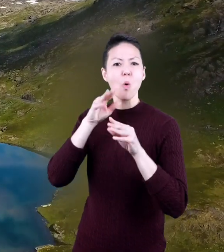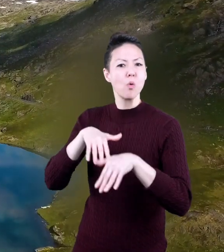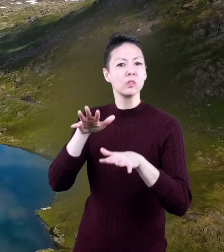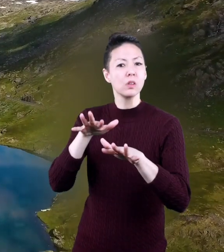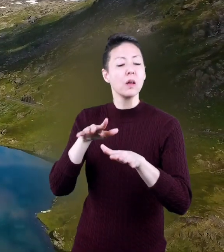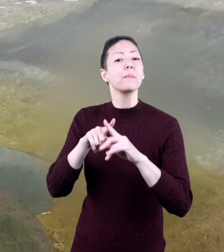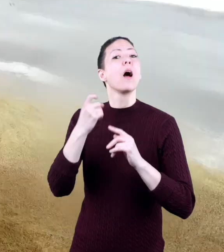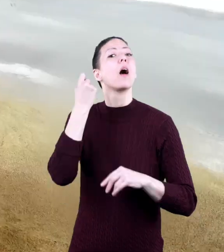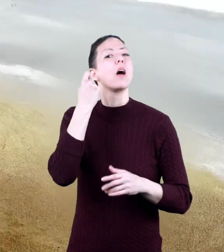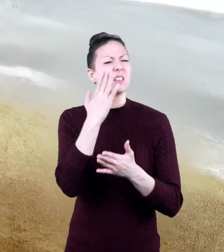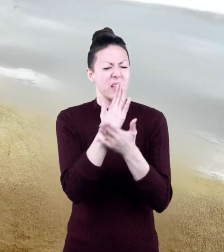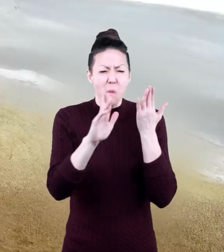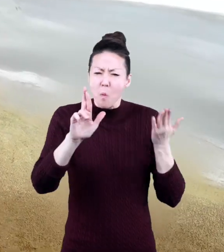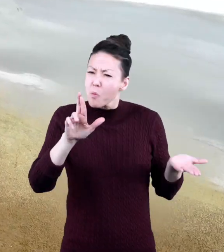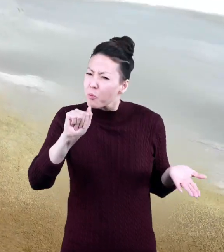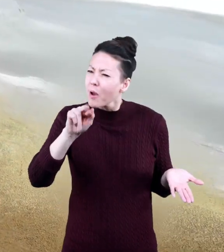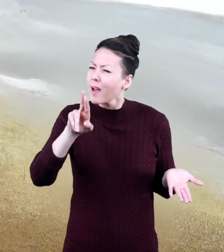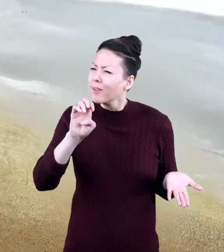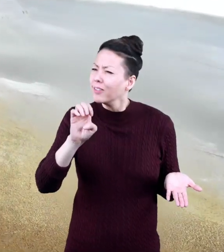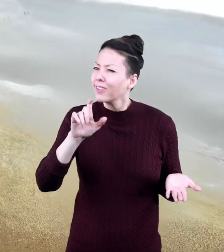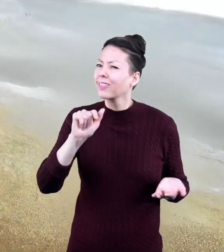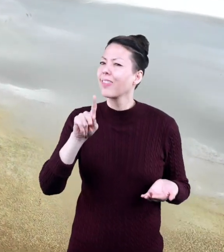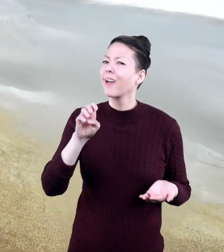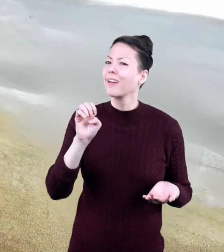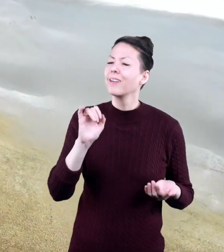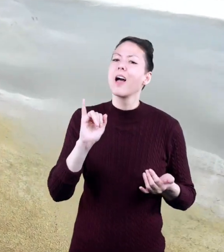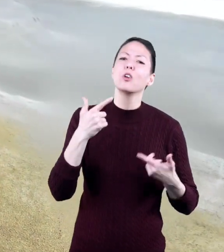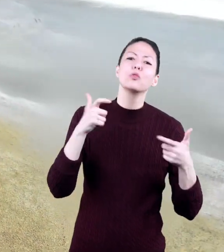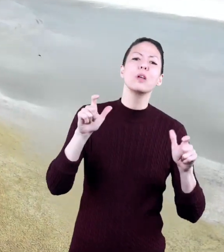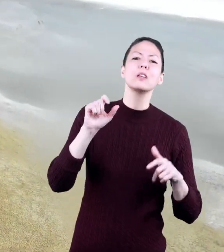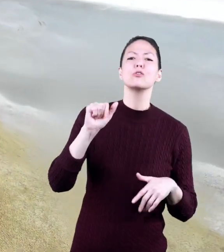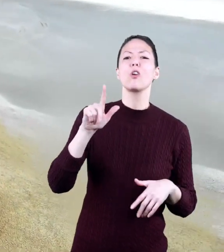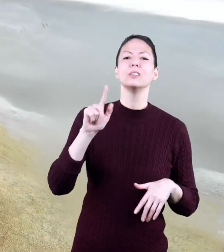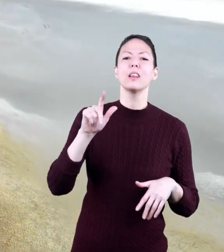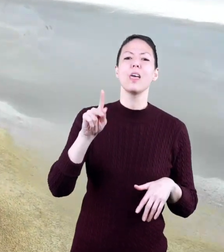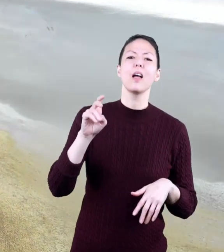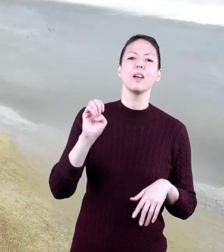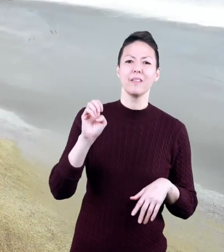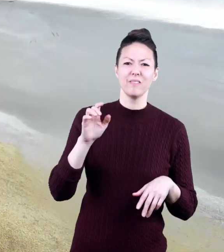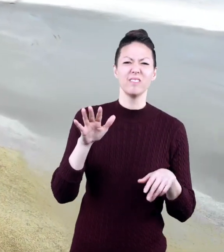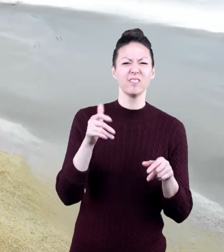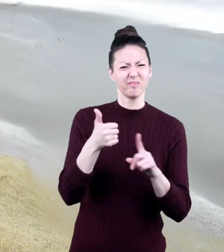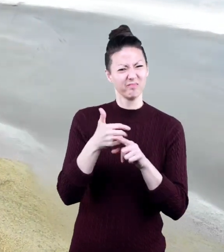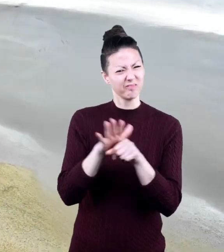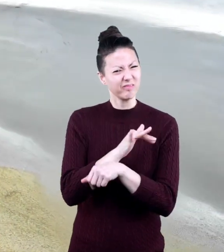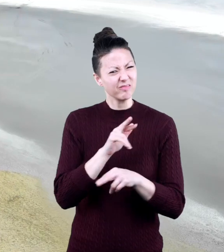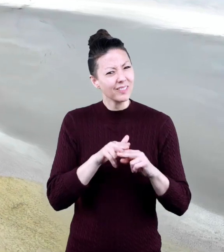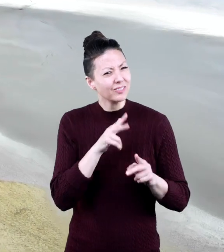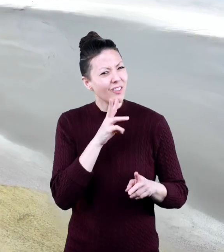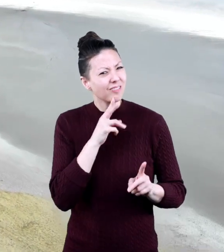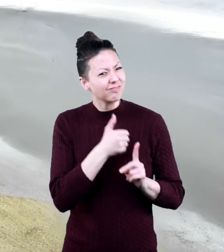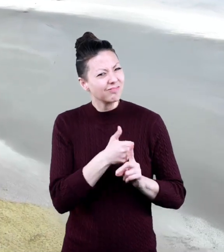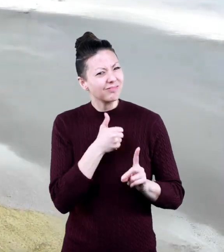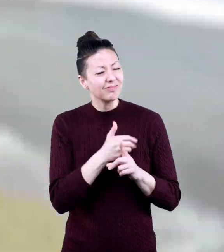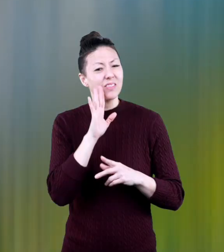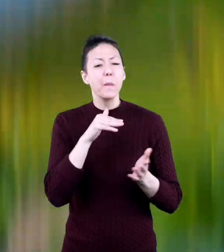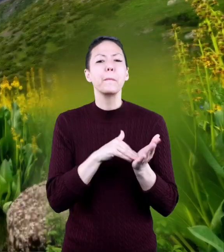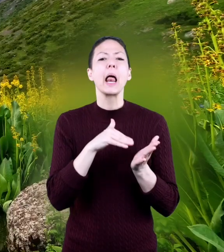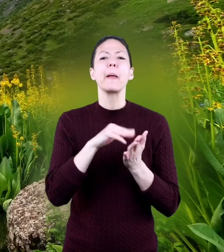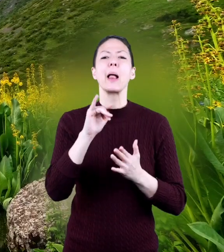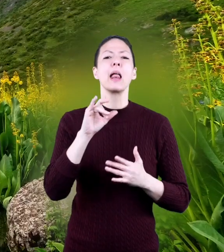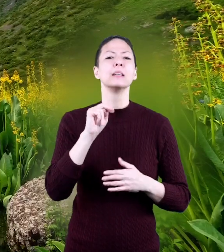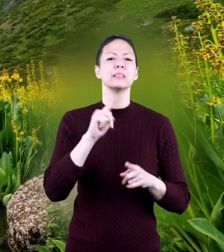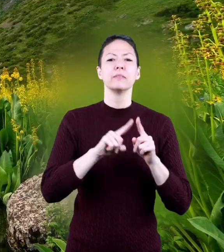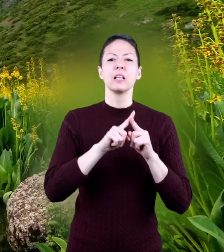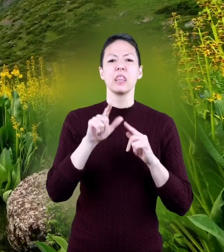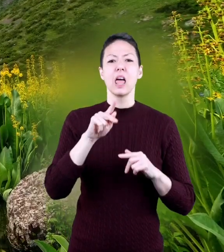ocean. But there are some rare lakes, like the Great Salt Lake, that are filled with salt water. There